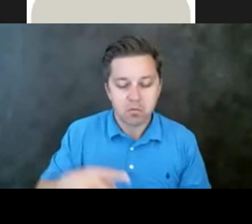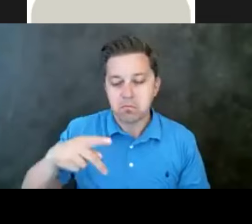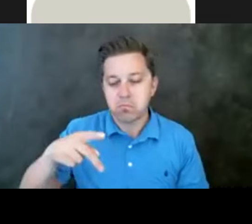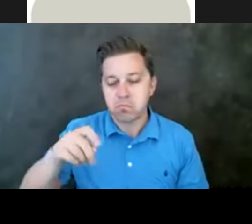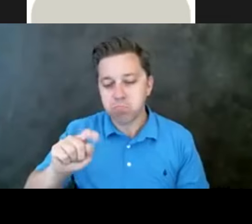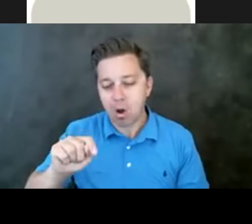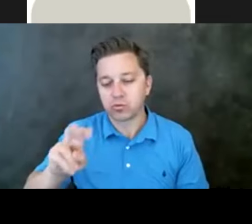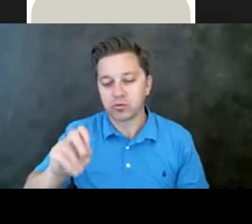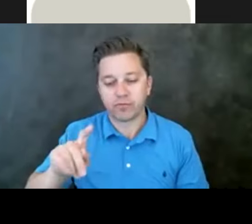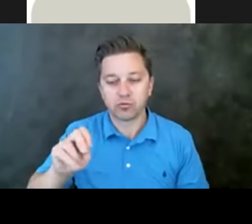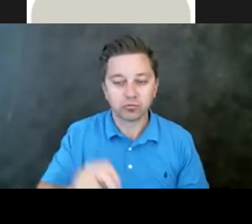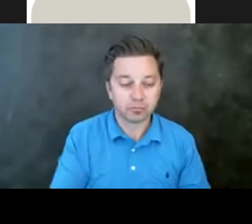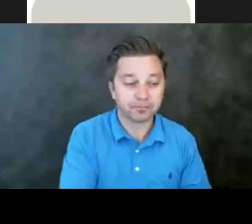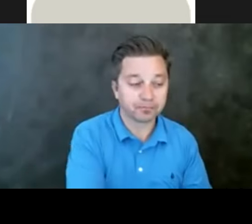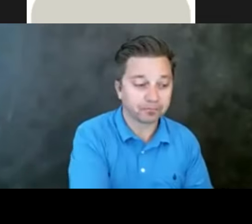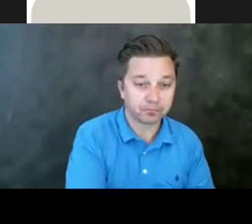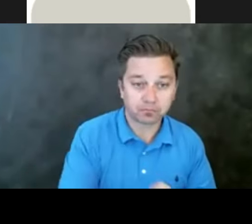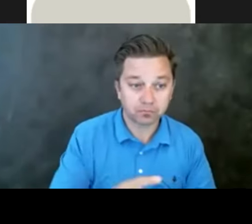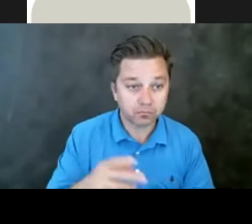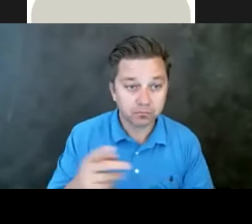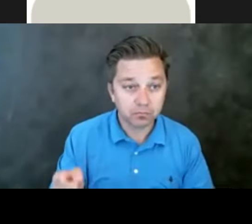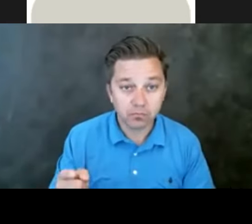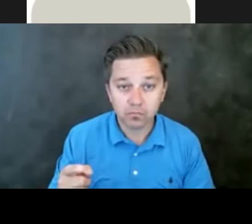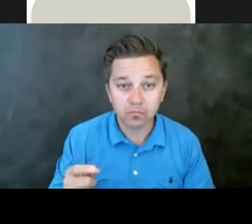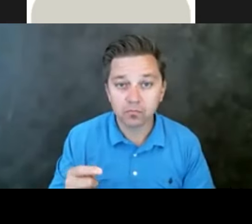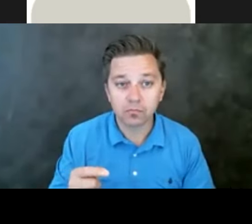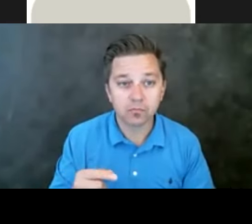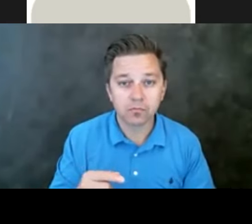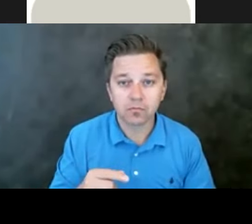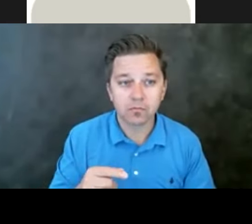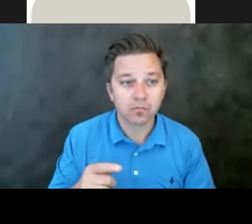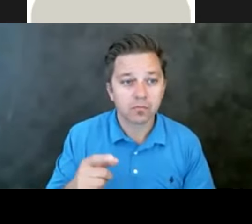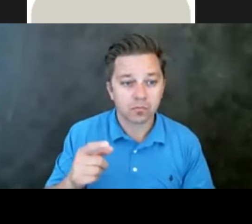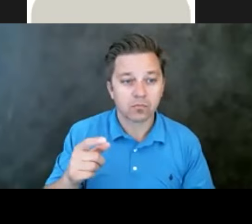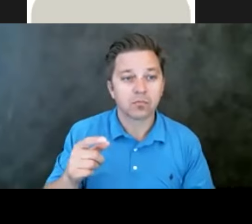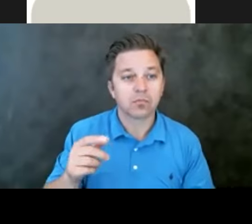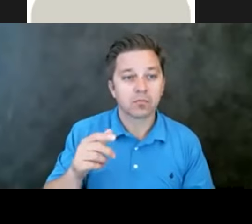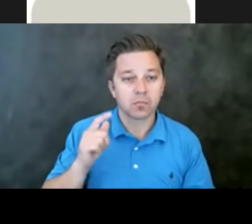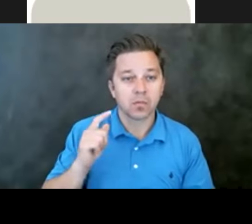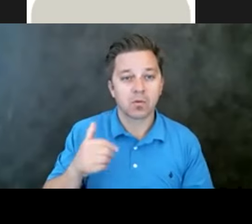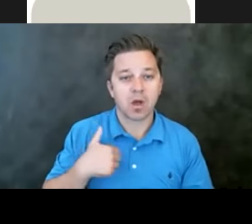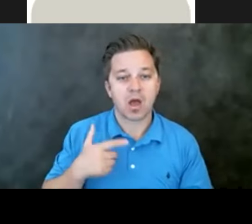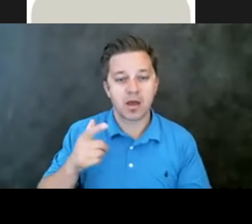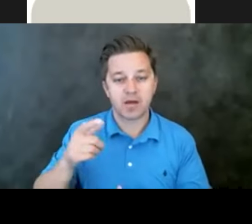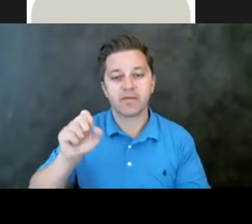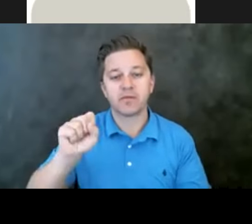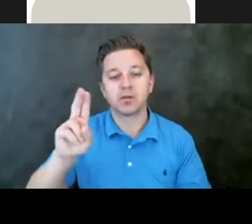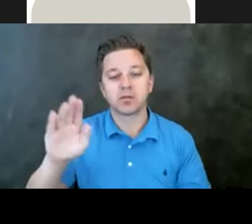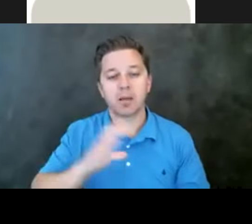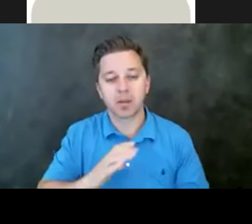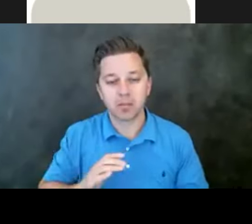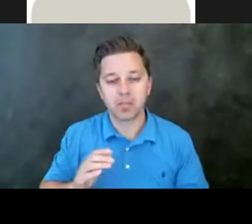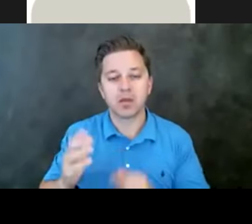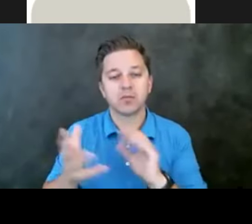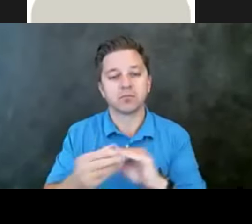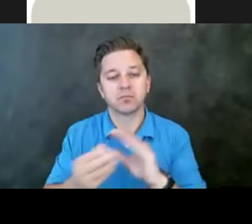Okay. So we're going to transition now to have our subcommittee share out on their goals, accomplishments, and the next